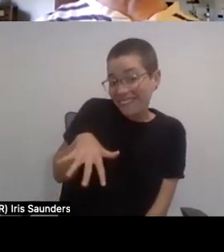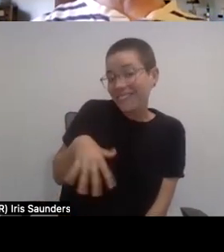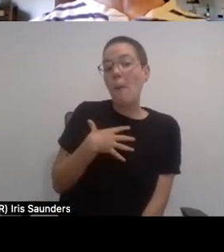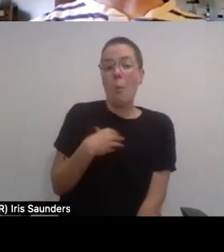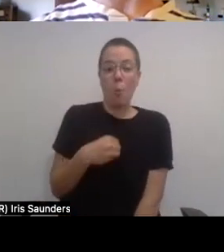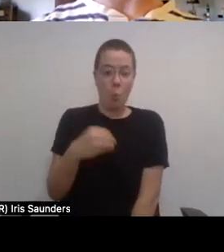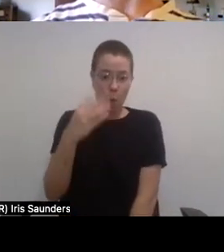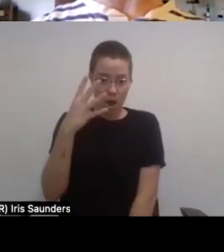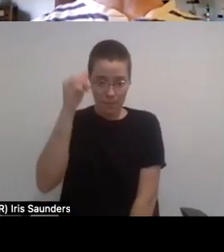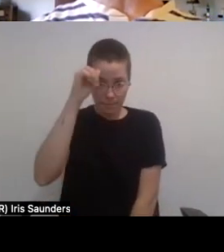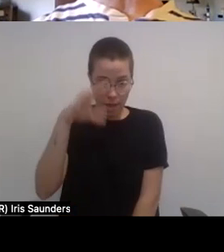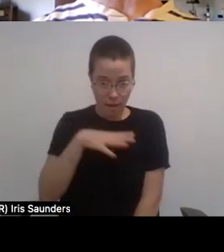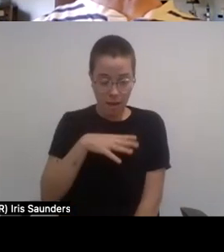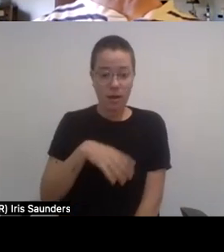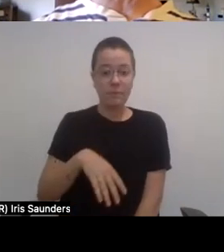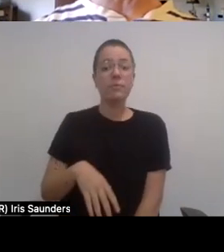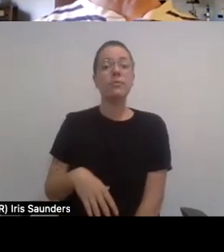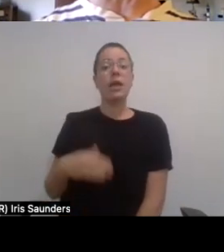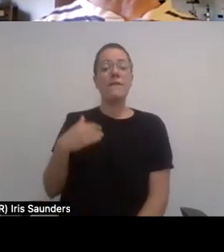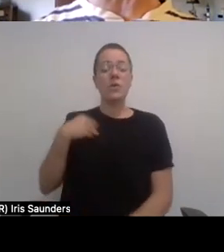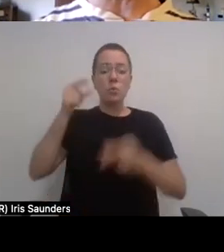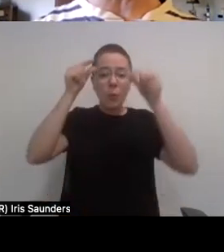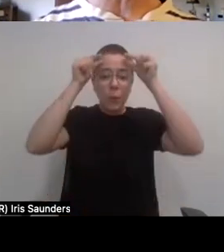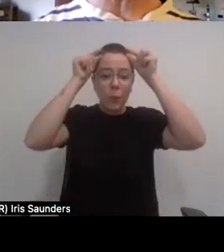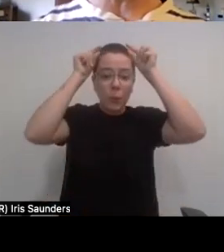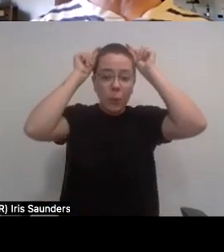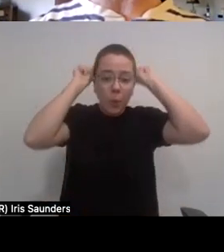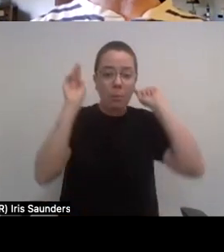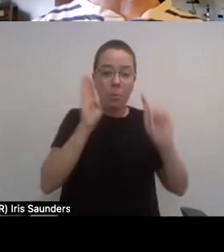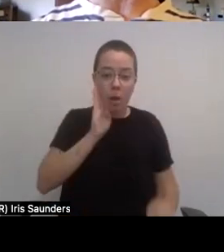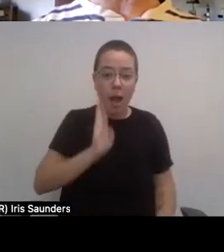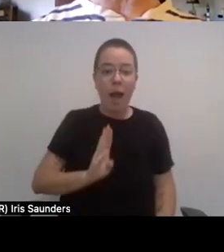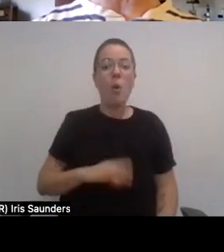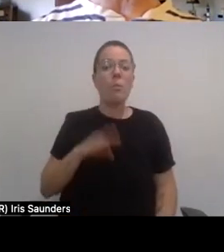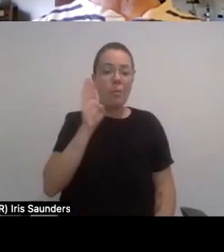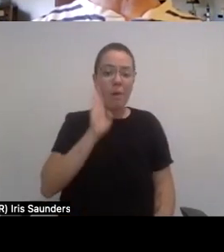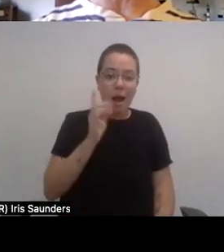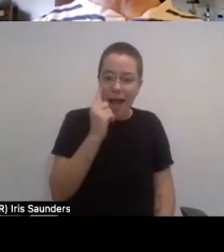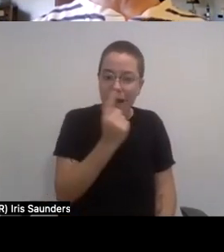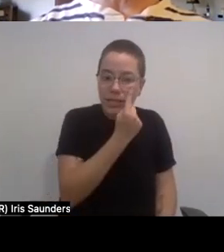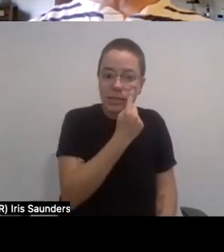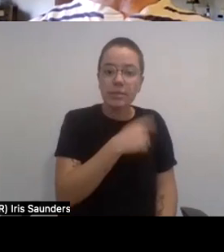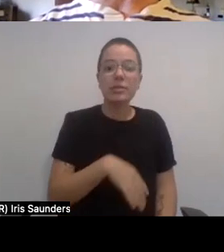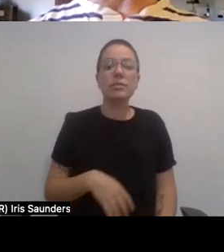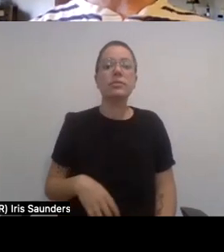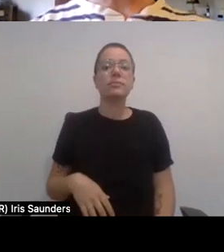male. I have short brown hair, hazel eyes. I am